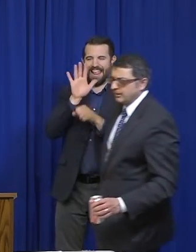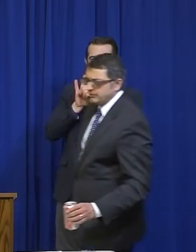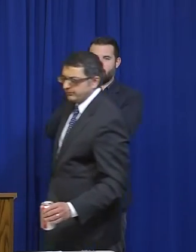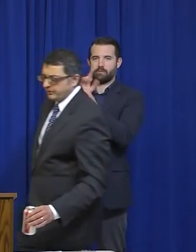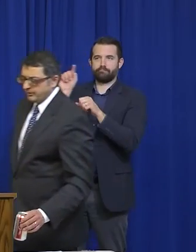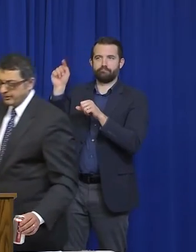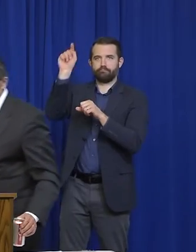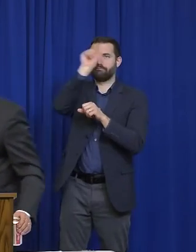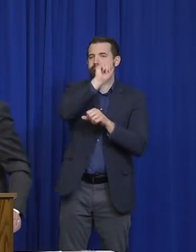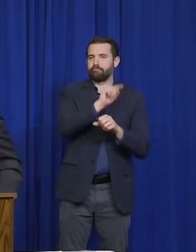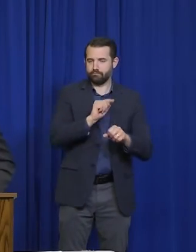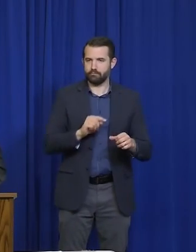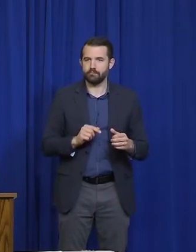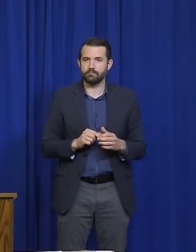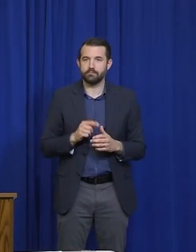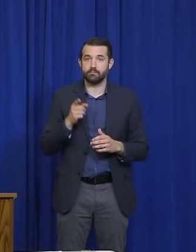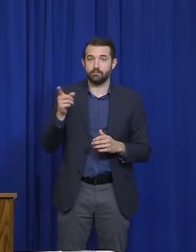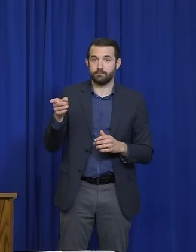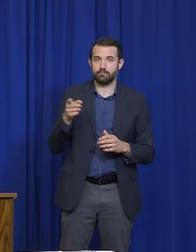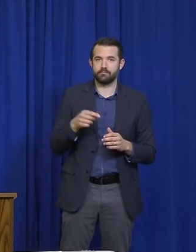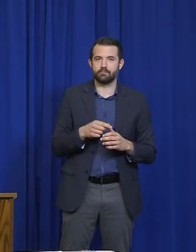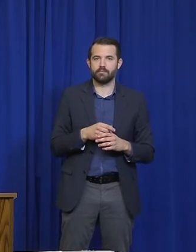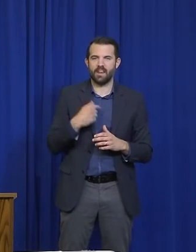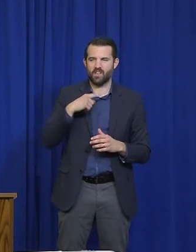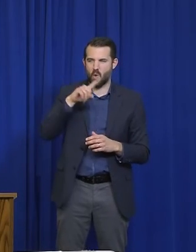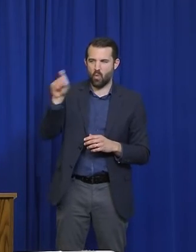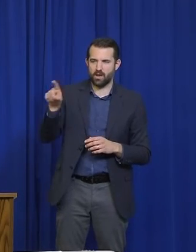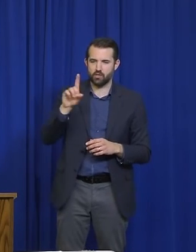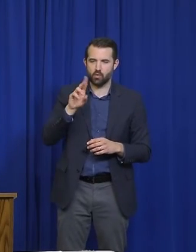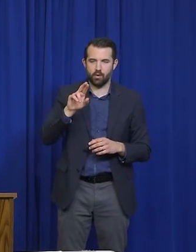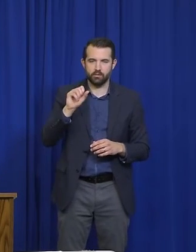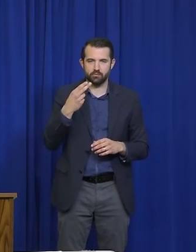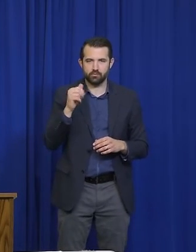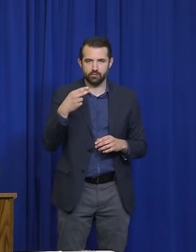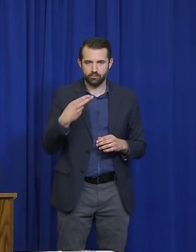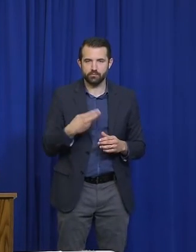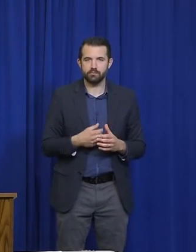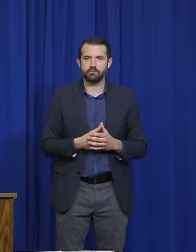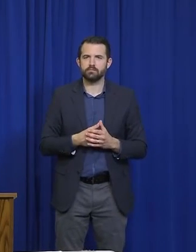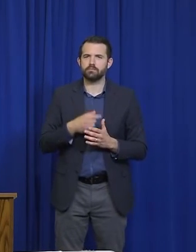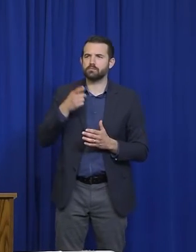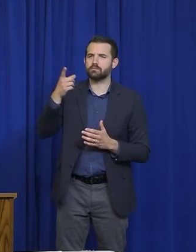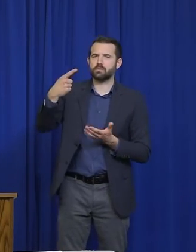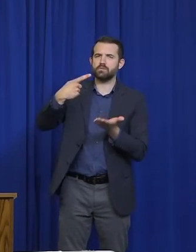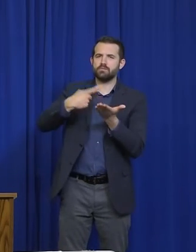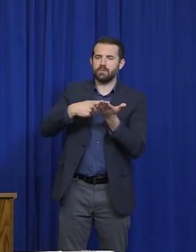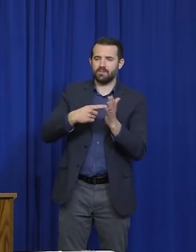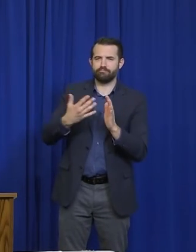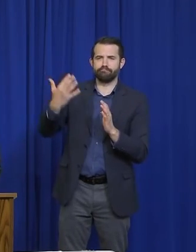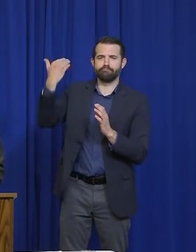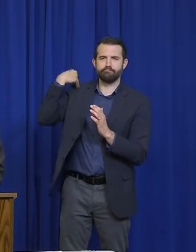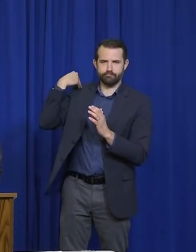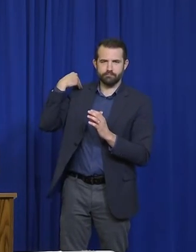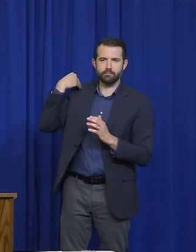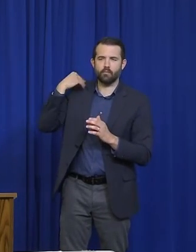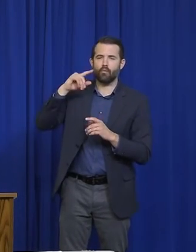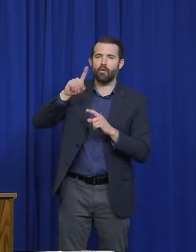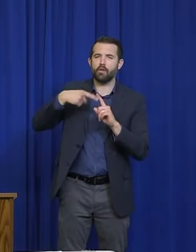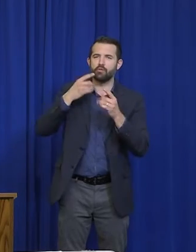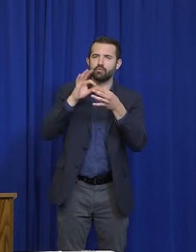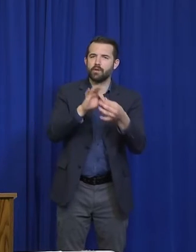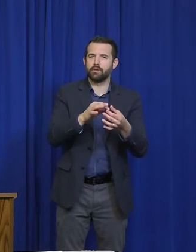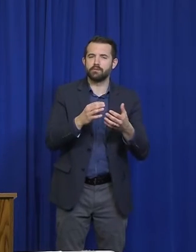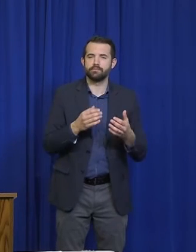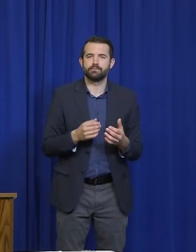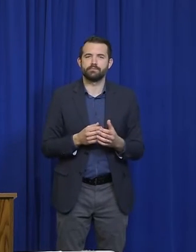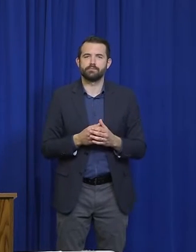And Kevin, said you had a – yeah, go ahead, Kevin. You've discussed in the past the importance of the